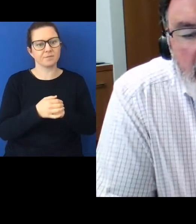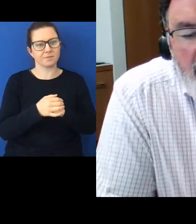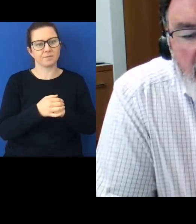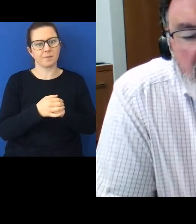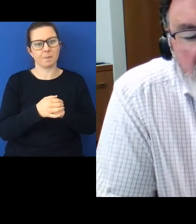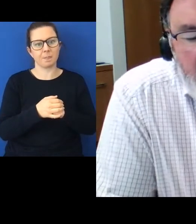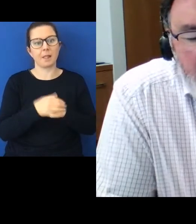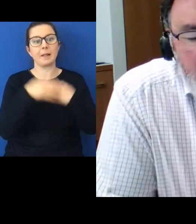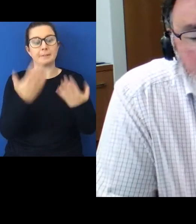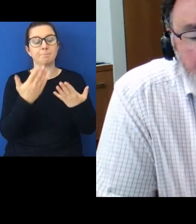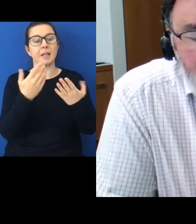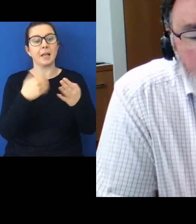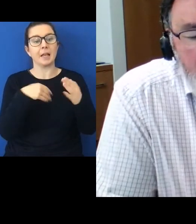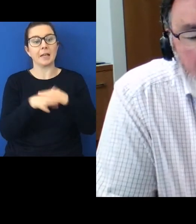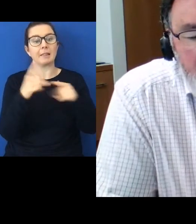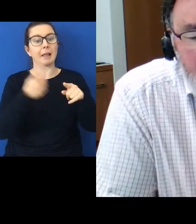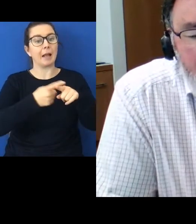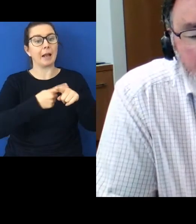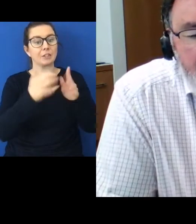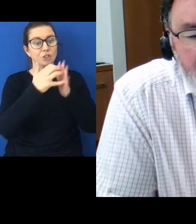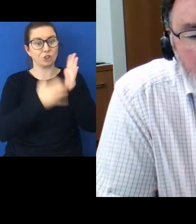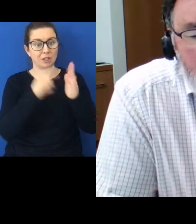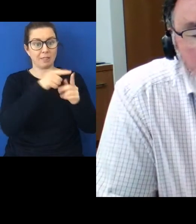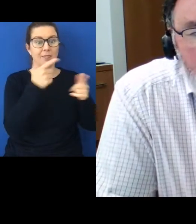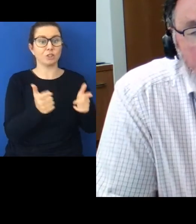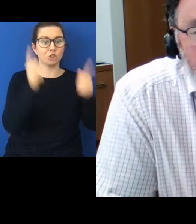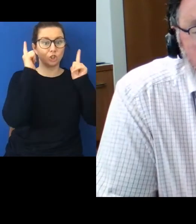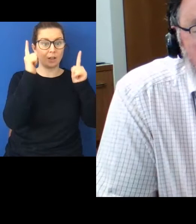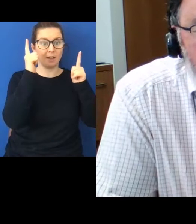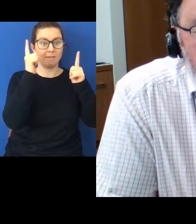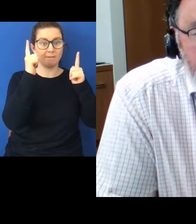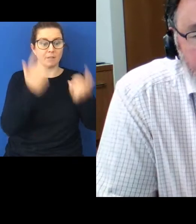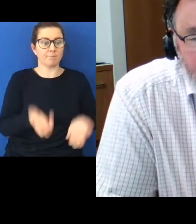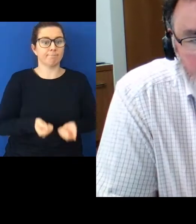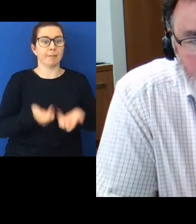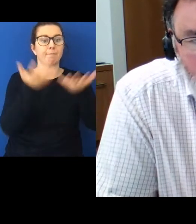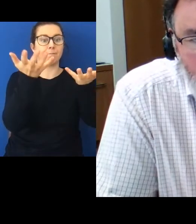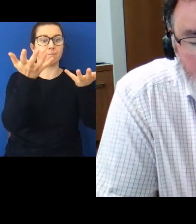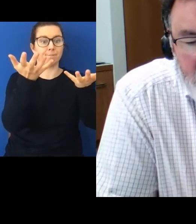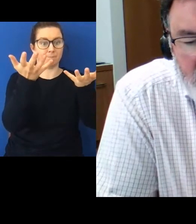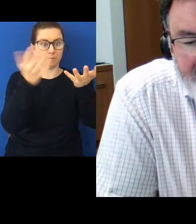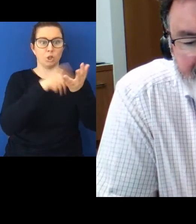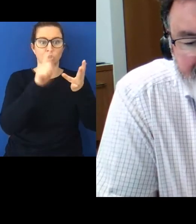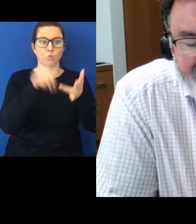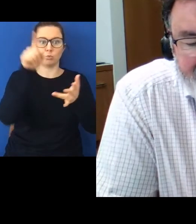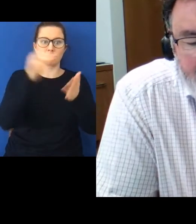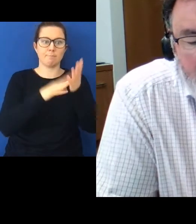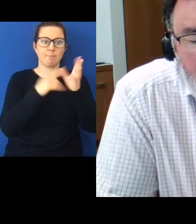In the English text, the Chiefs give up absolute sovereignty to Her Majesty,